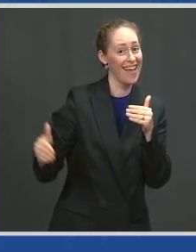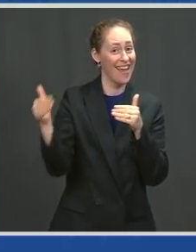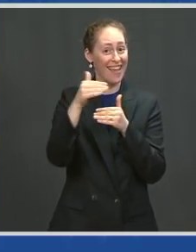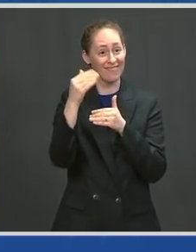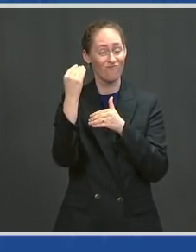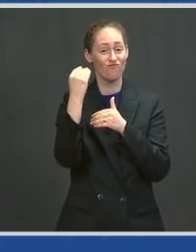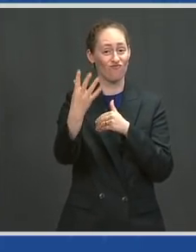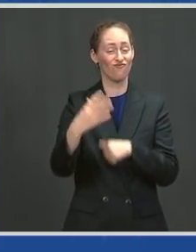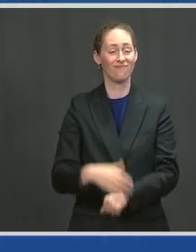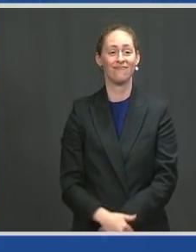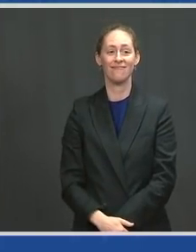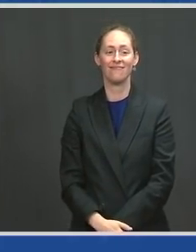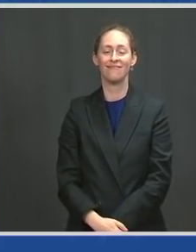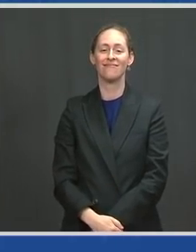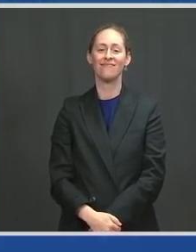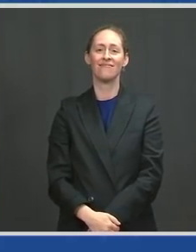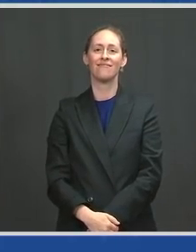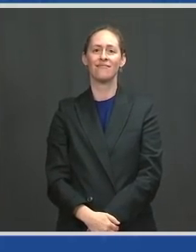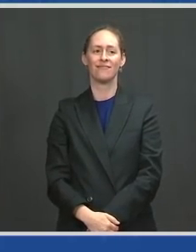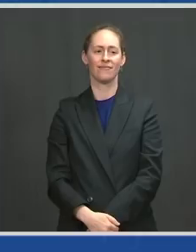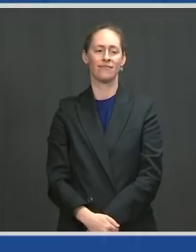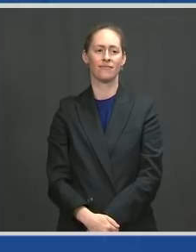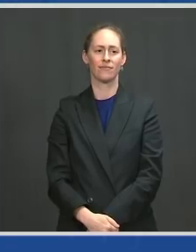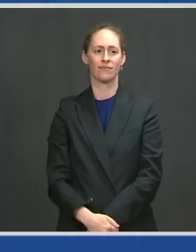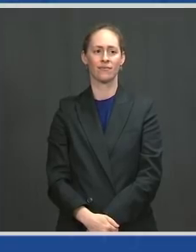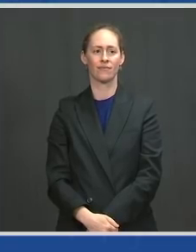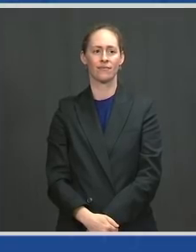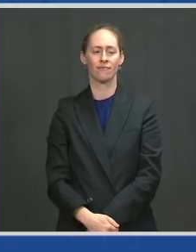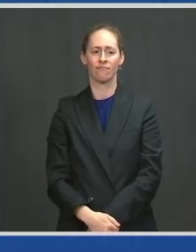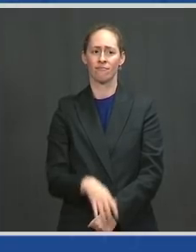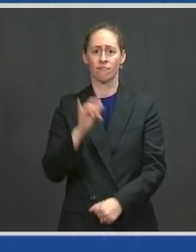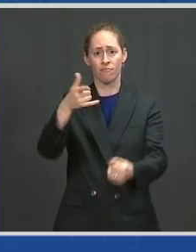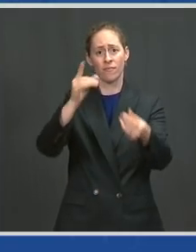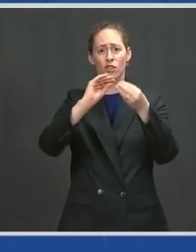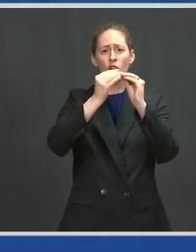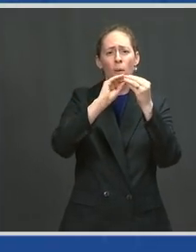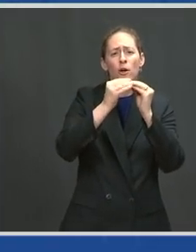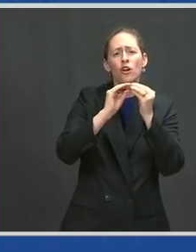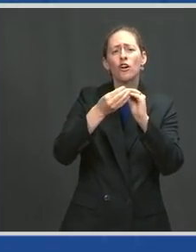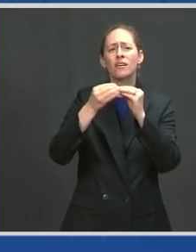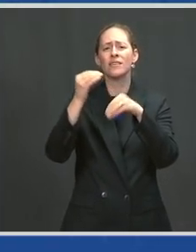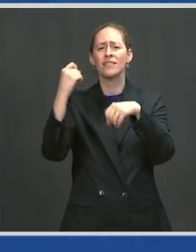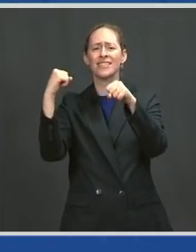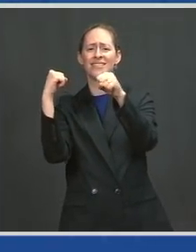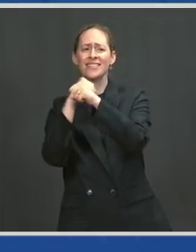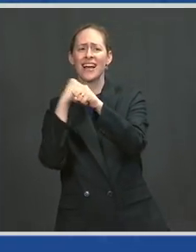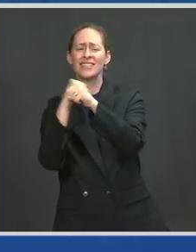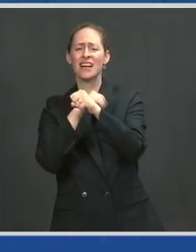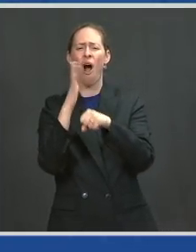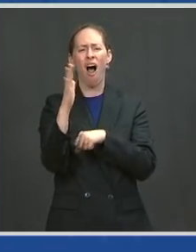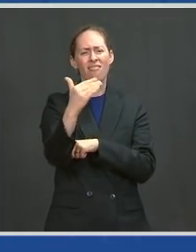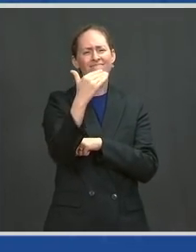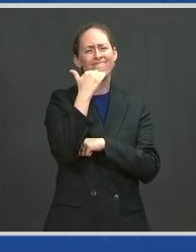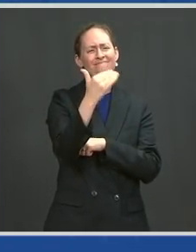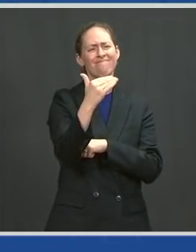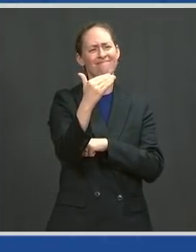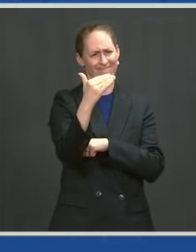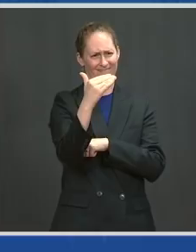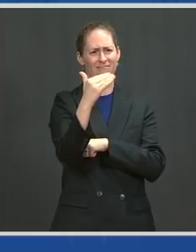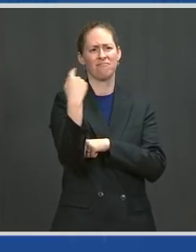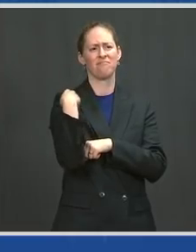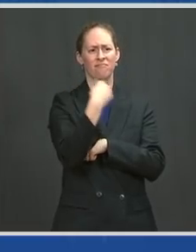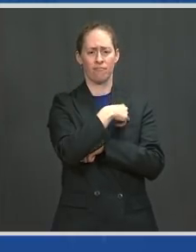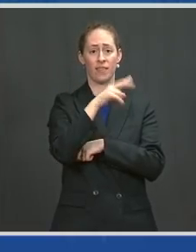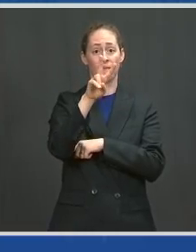Those are tremendous numbers. And I'm fully confident that Virginia will hit President Biden's goal